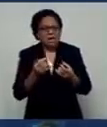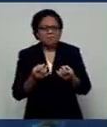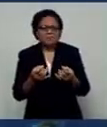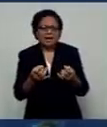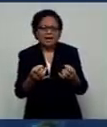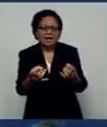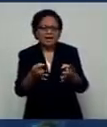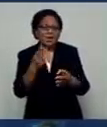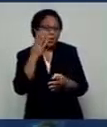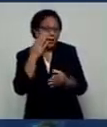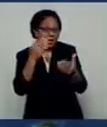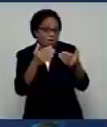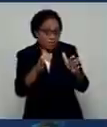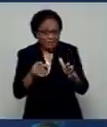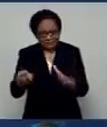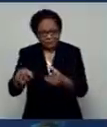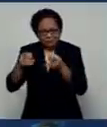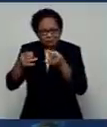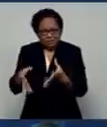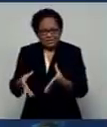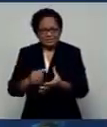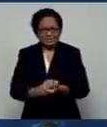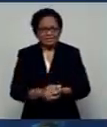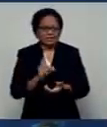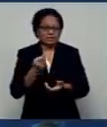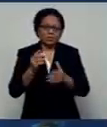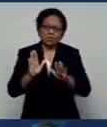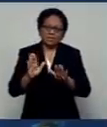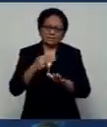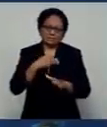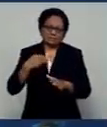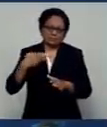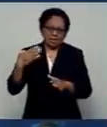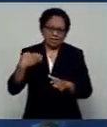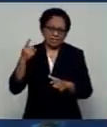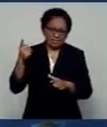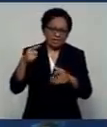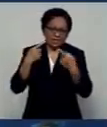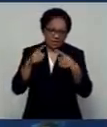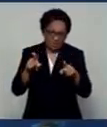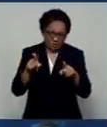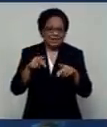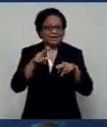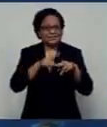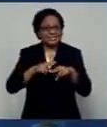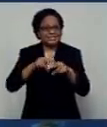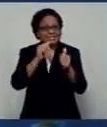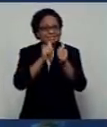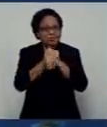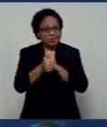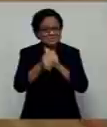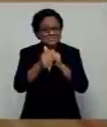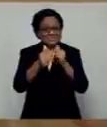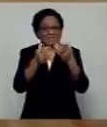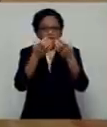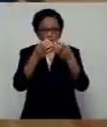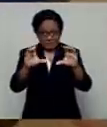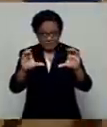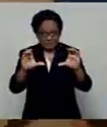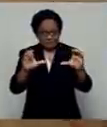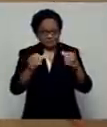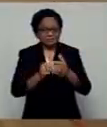directives from obviously the Ministry of Health and the Fiji National Sports Commission. But we're hopeful